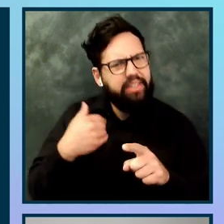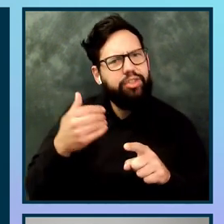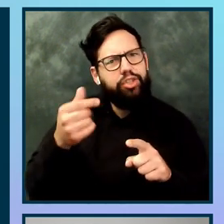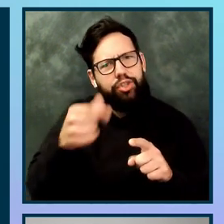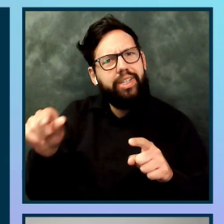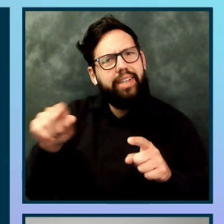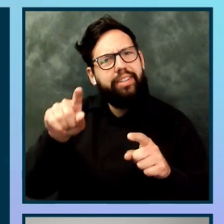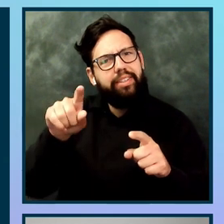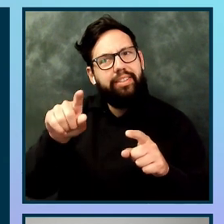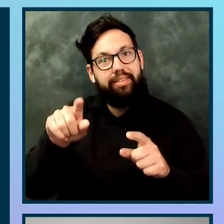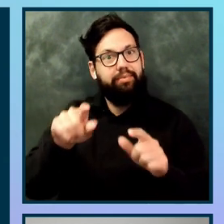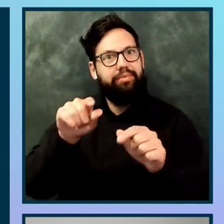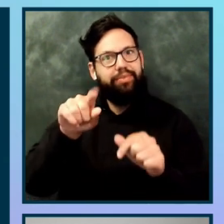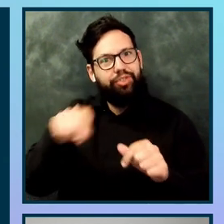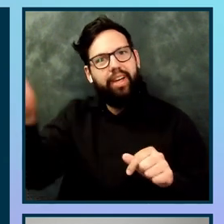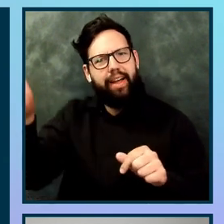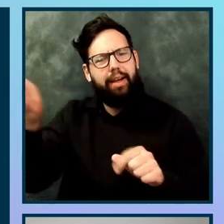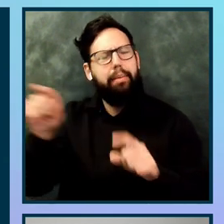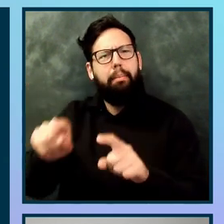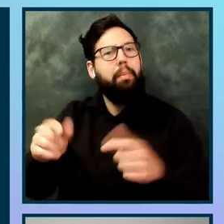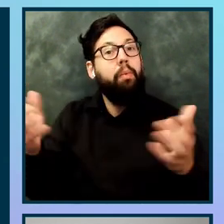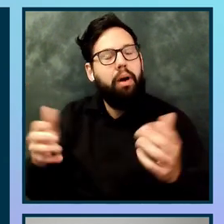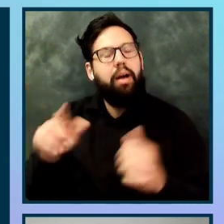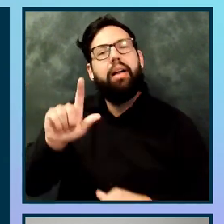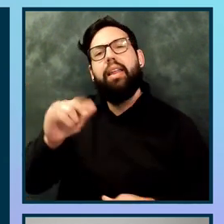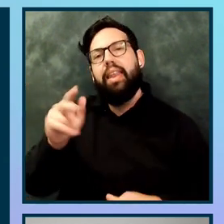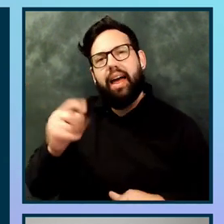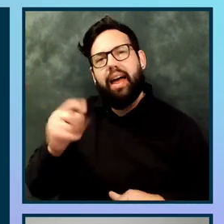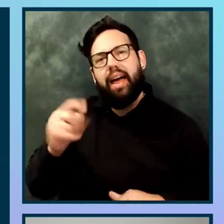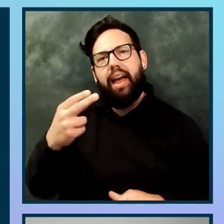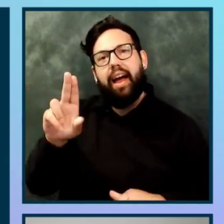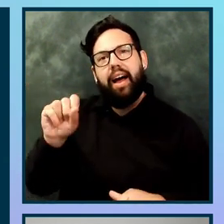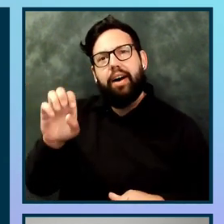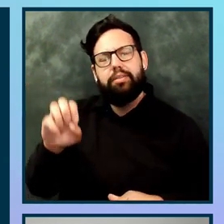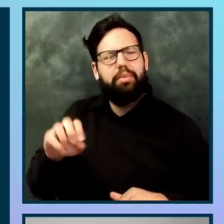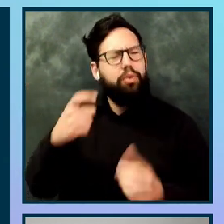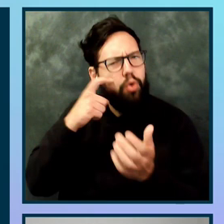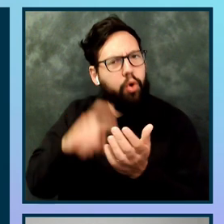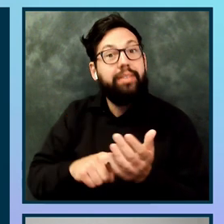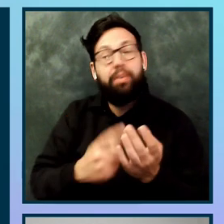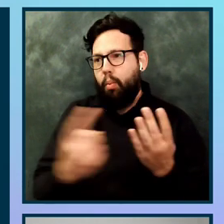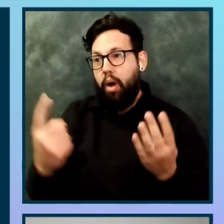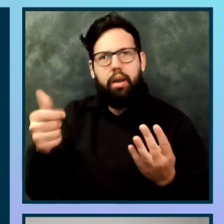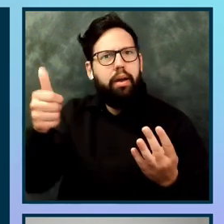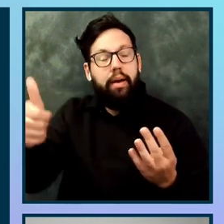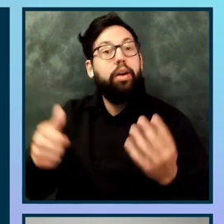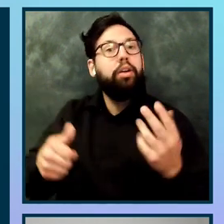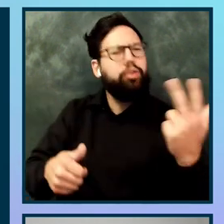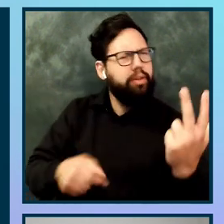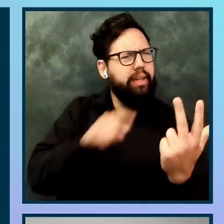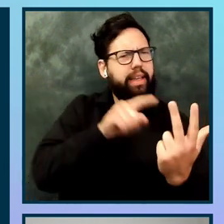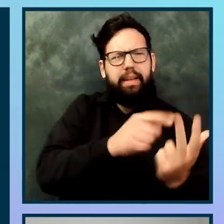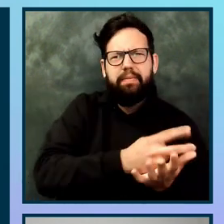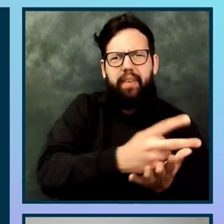Lighthouse. But we've seen that the other three has a red cross. And why is Lighthouse passing and